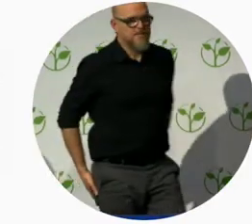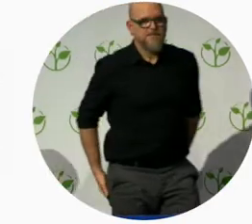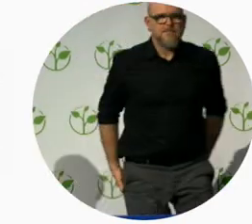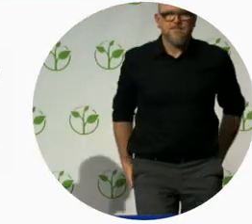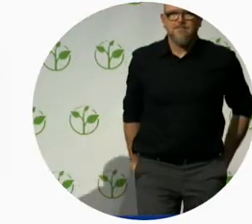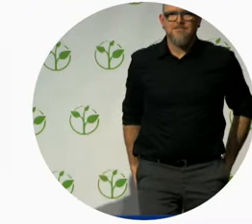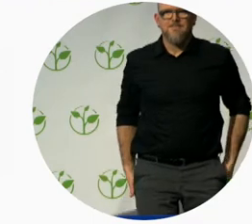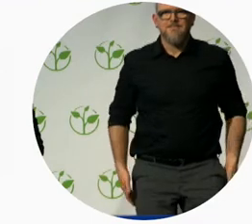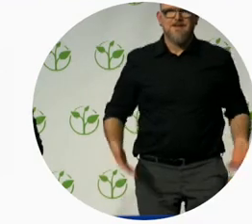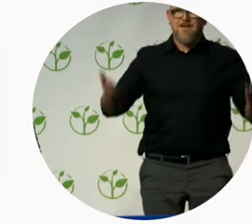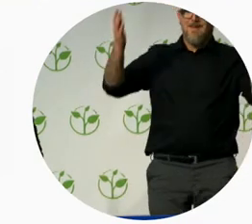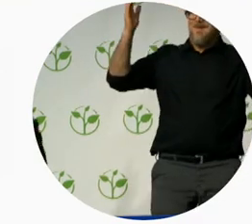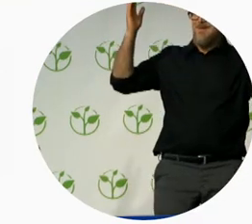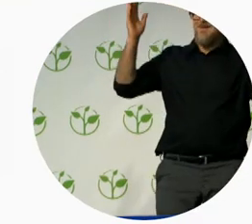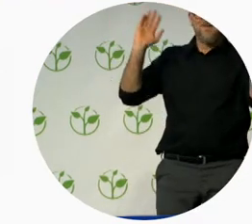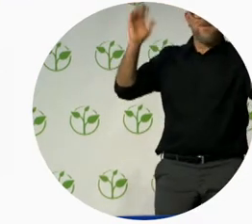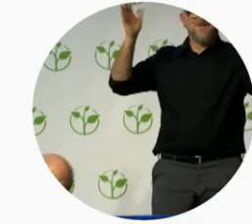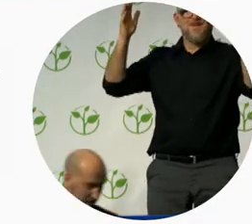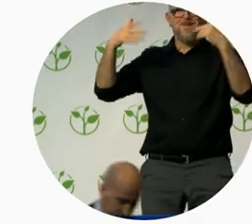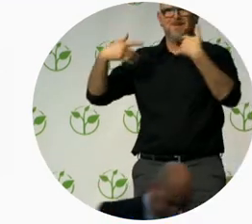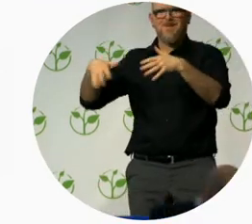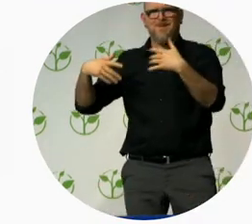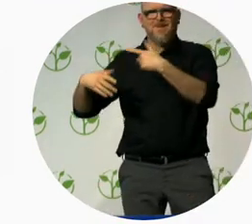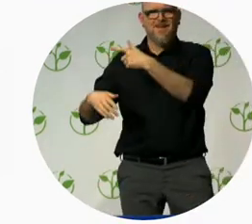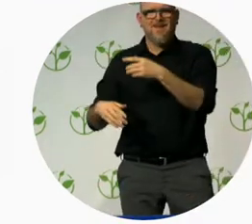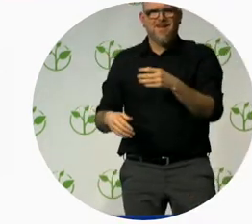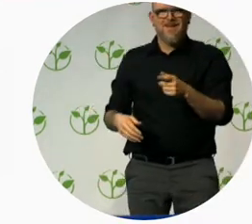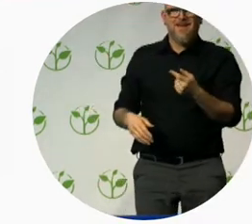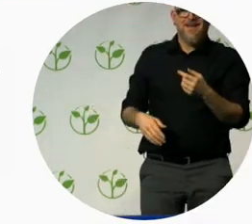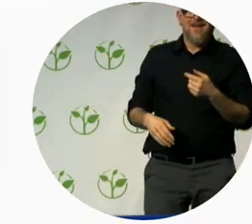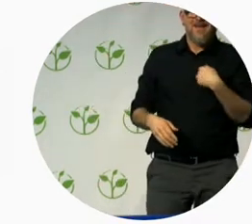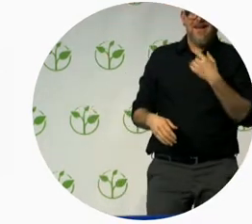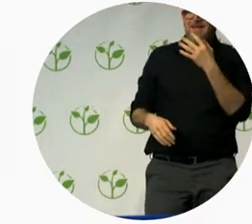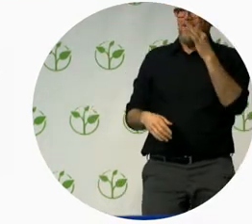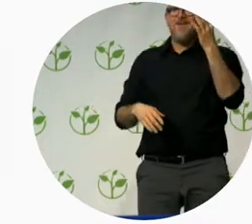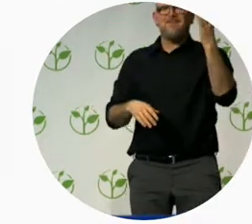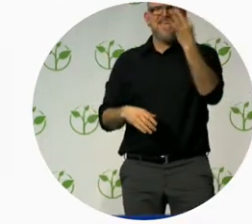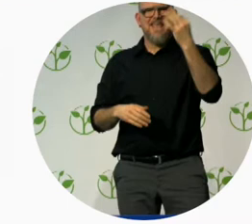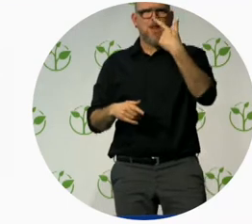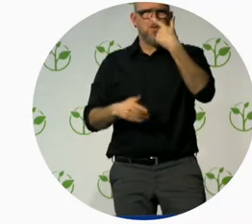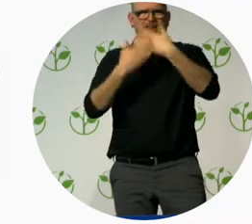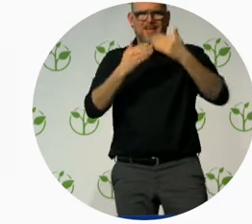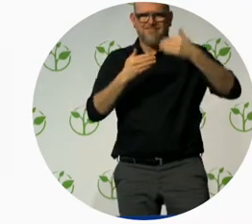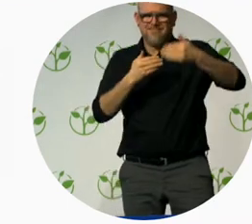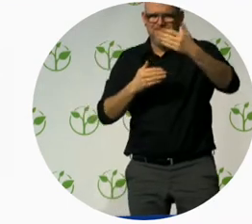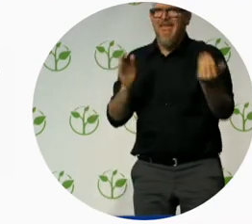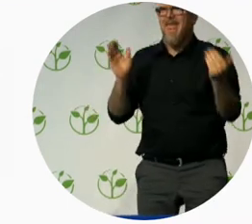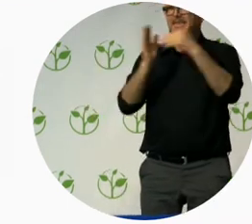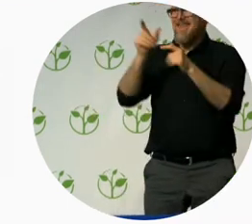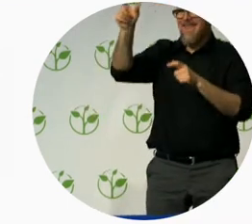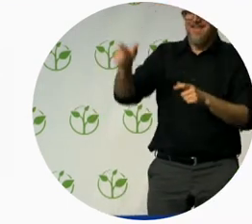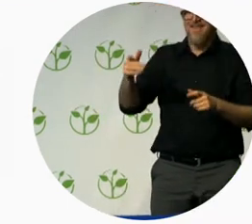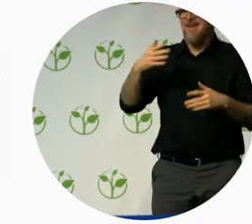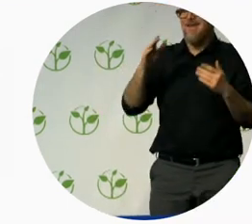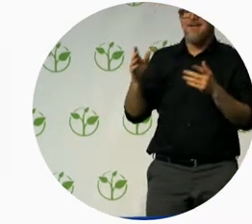as is the Xero Conference, please go up and have conversations because this is where the collaboration happens. So, amazing. And I have to say,